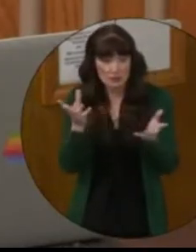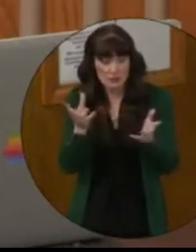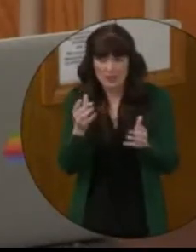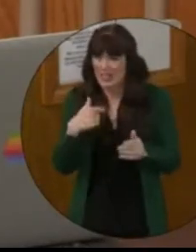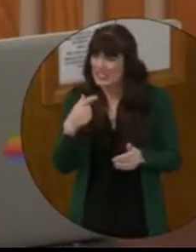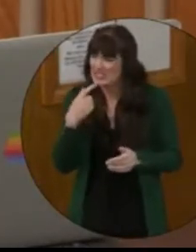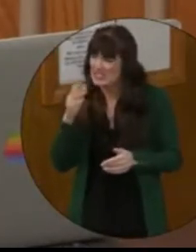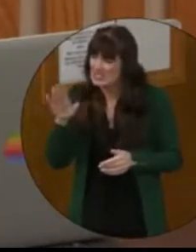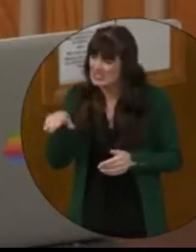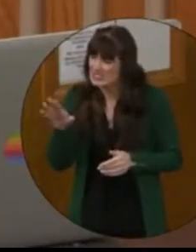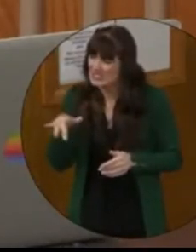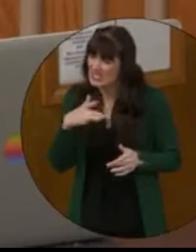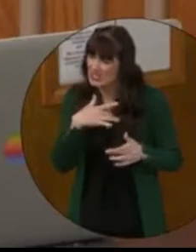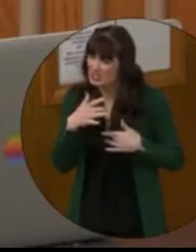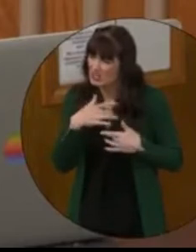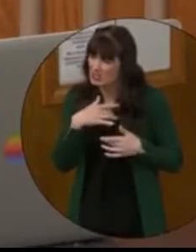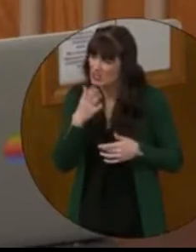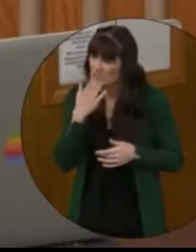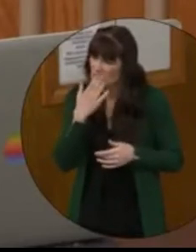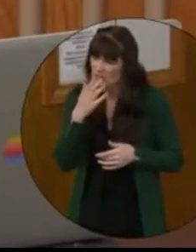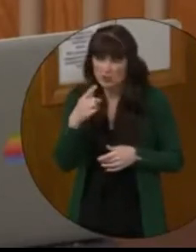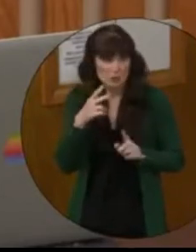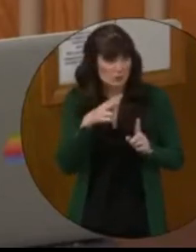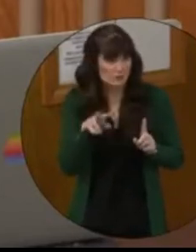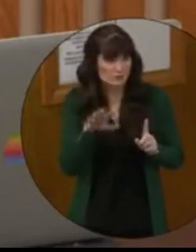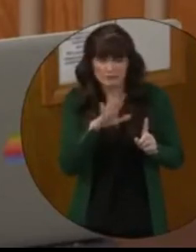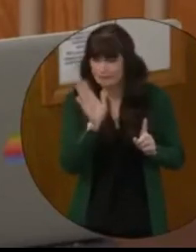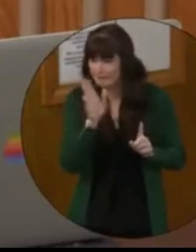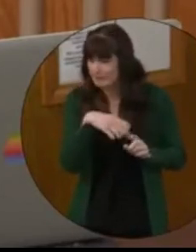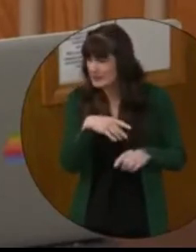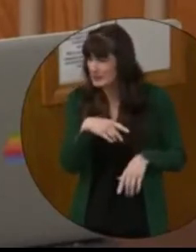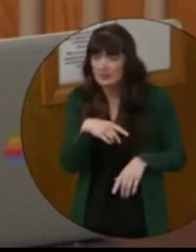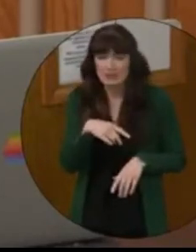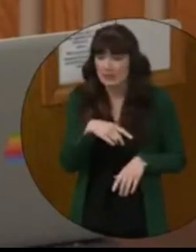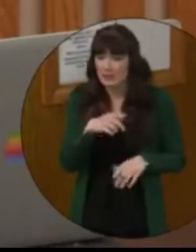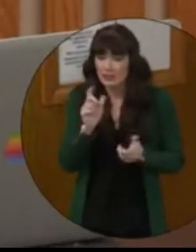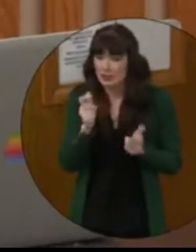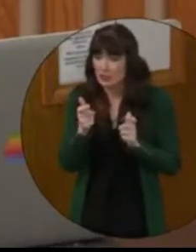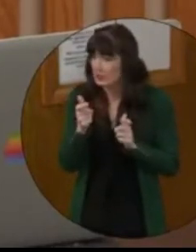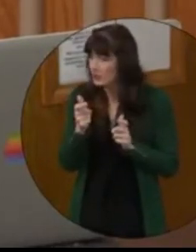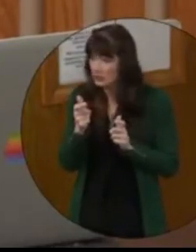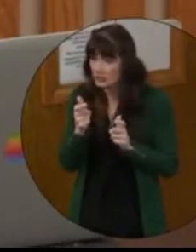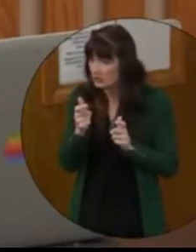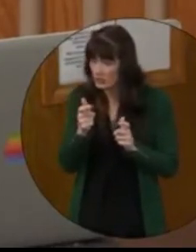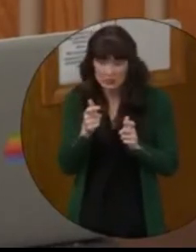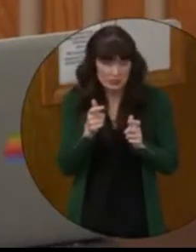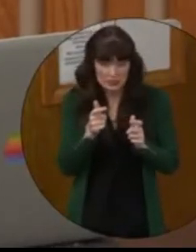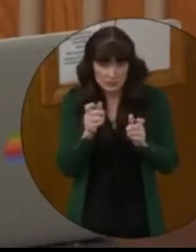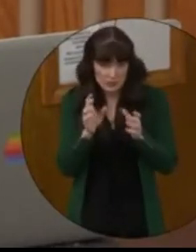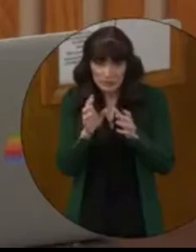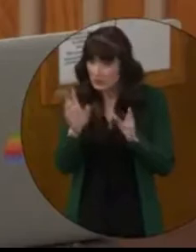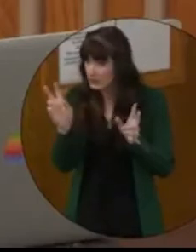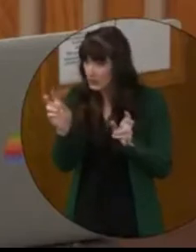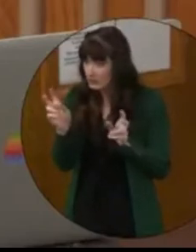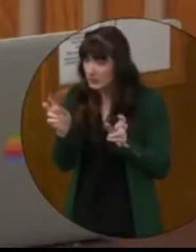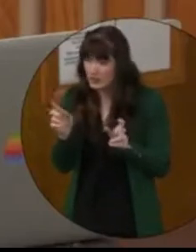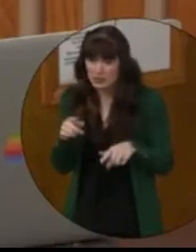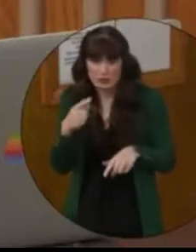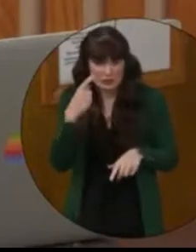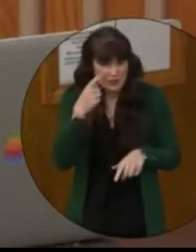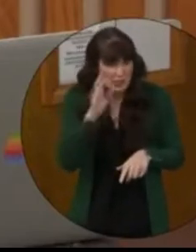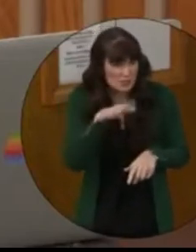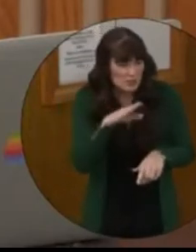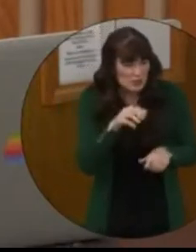my concern about this to you, you deflected and spent the entire time talking about a conspiracy you heard about me working with